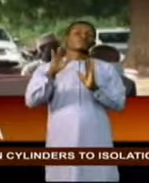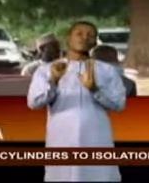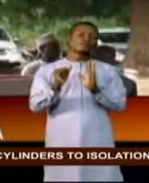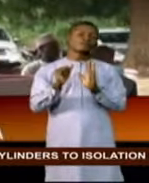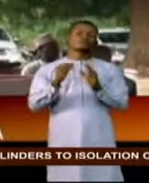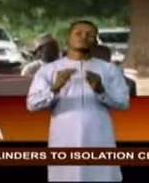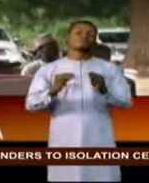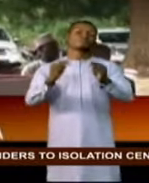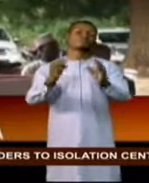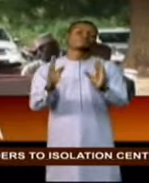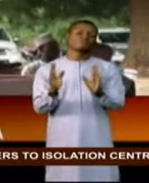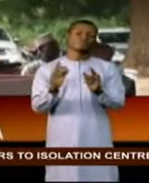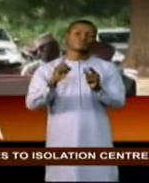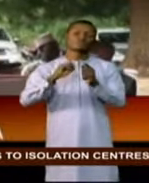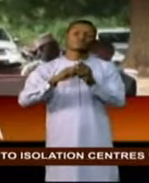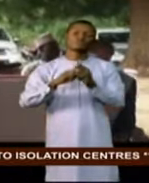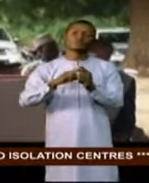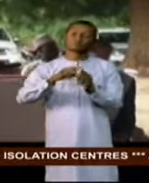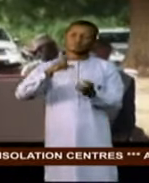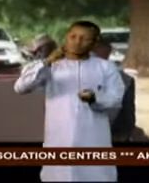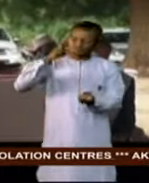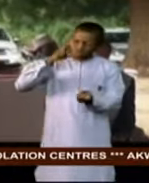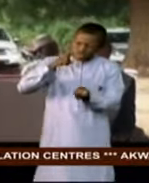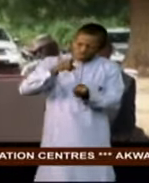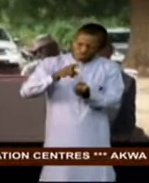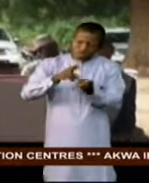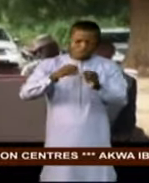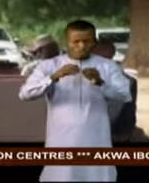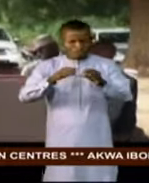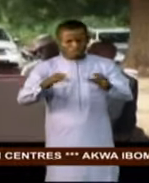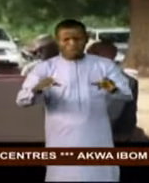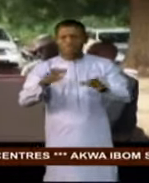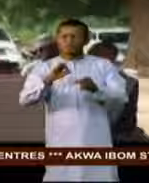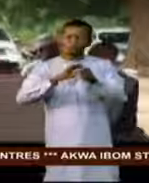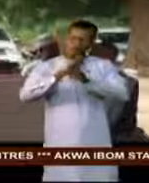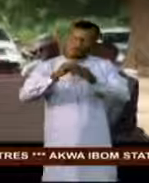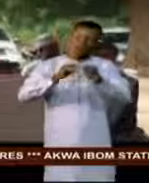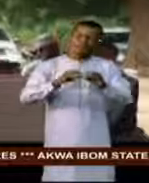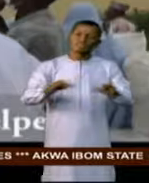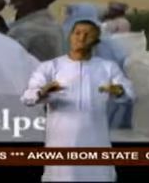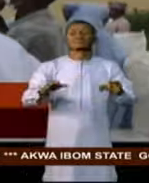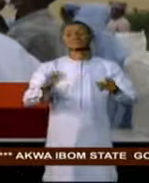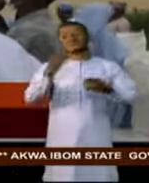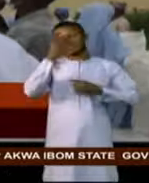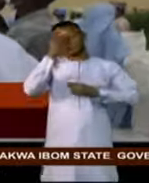movements to curtail the spread of COVID-19 pandemic.